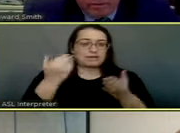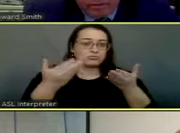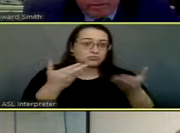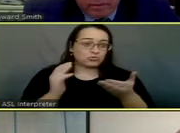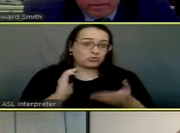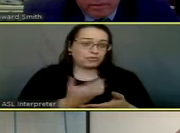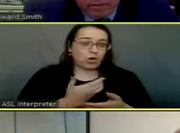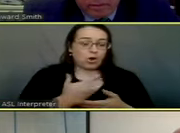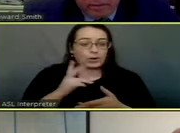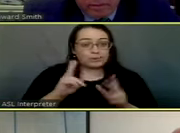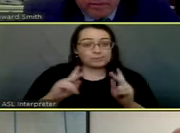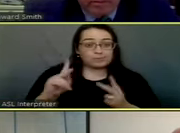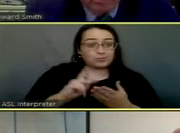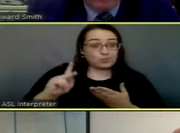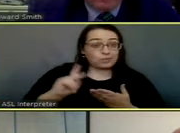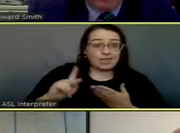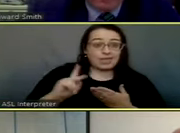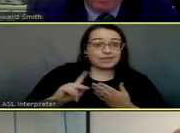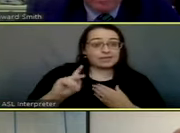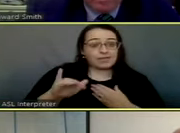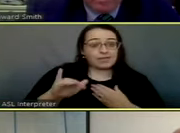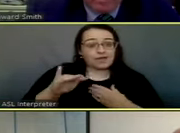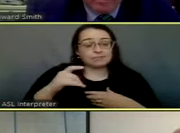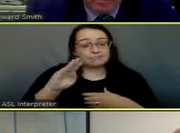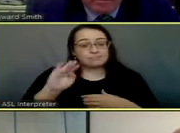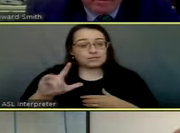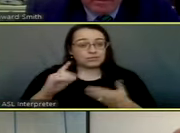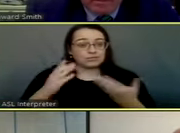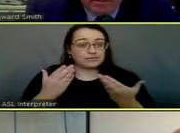our rate payers here in Amarillo.